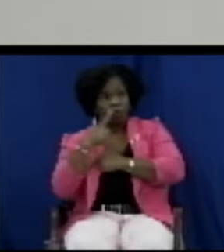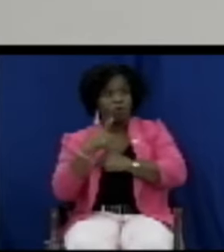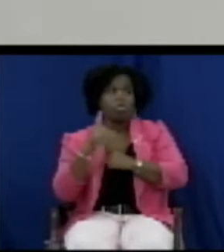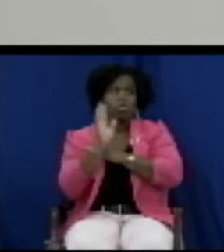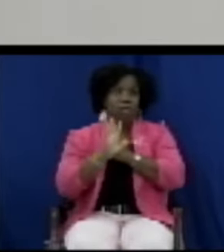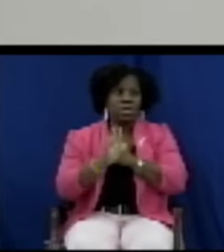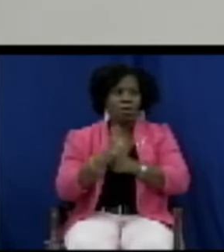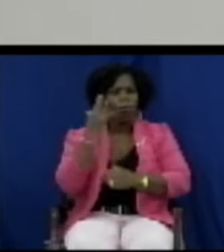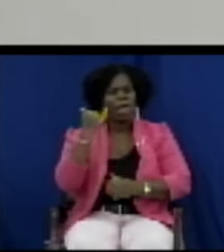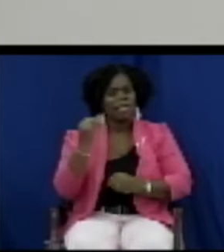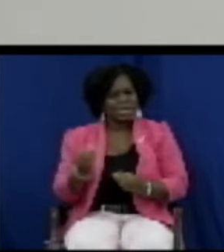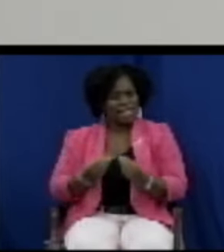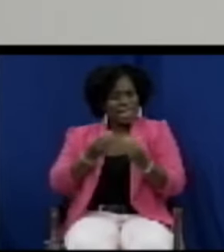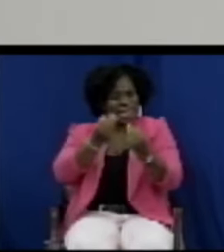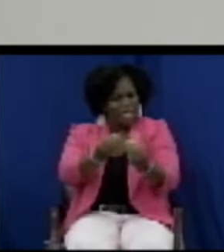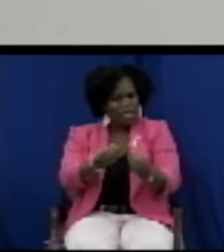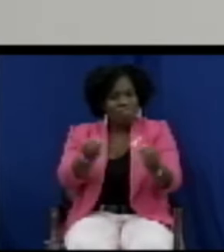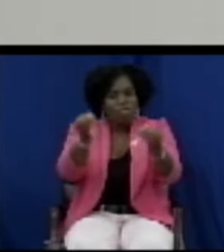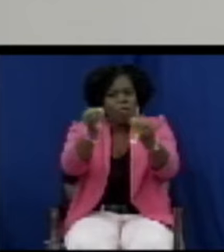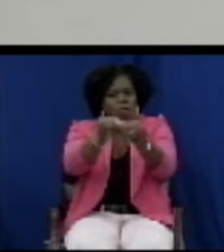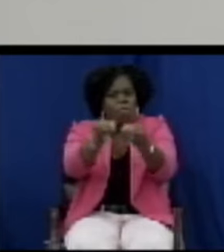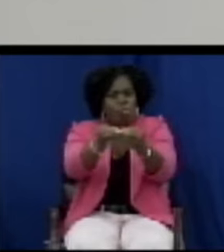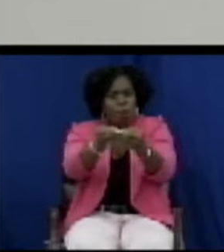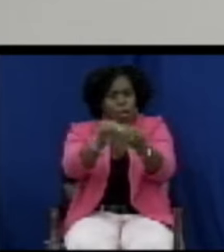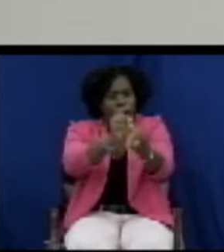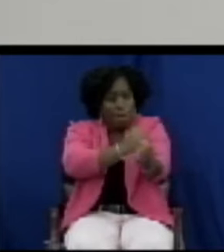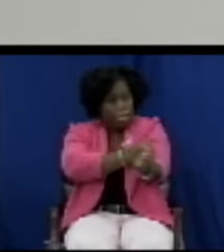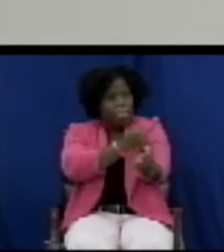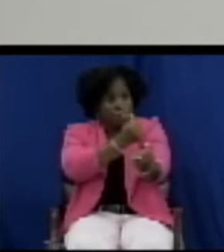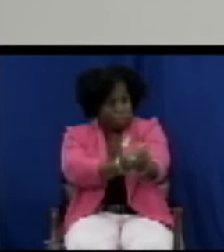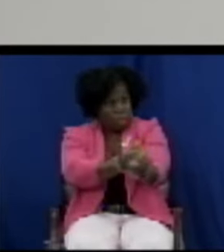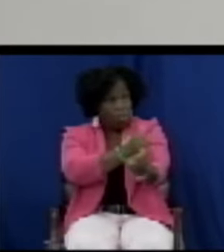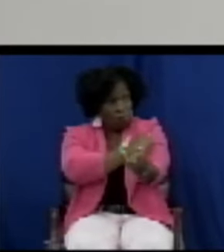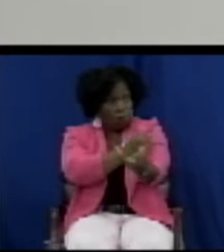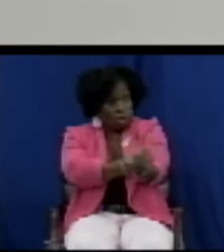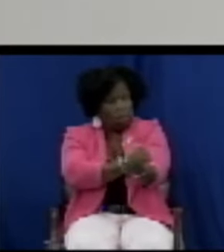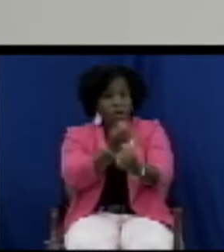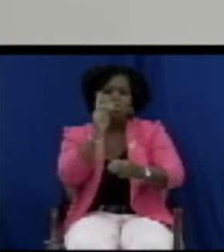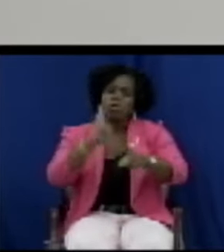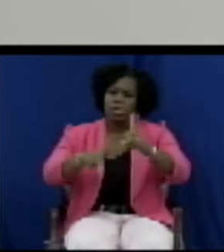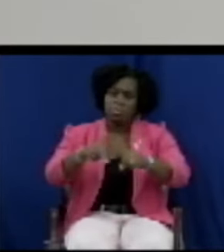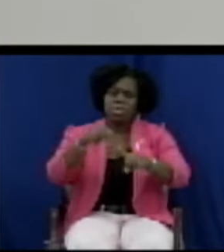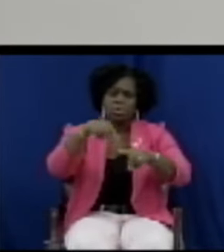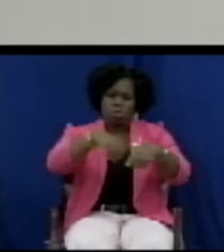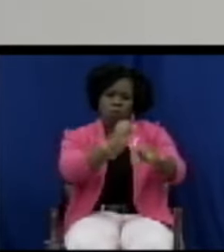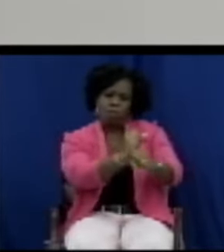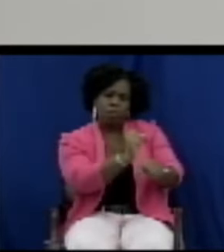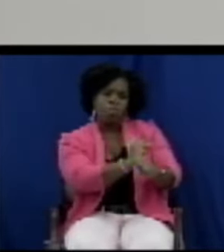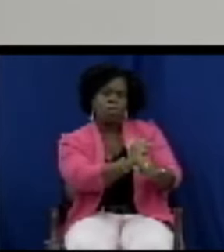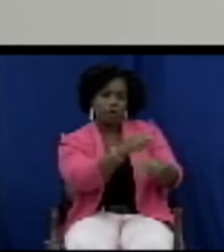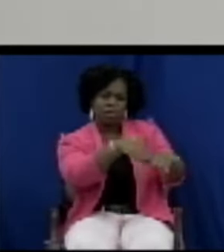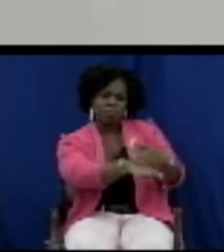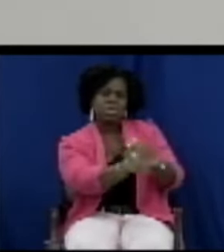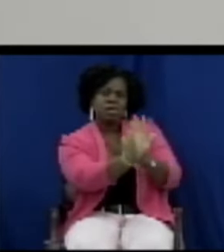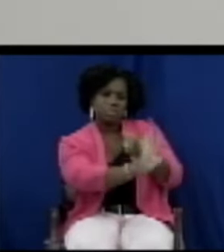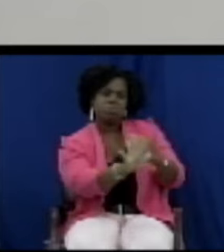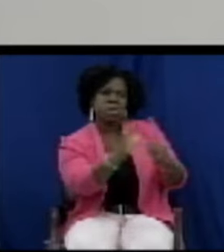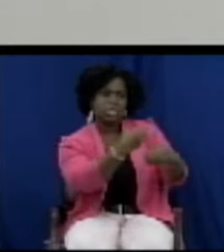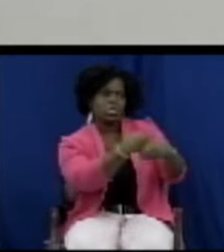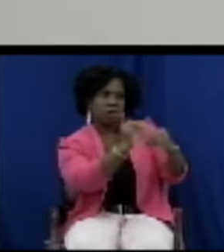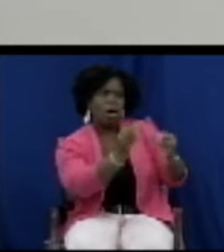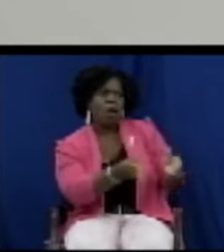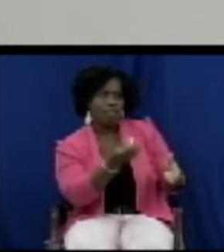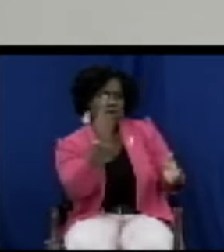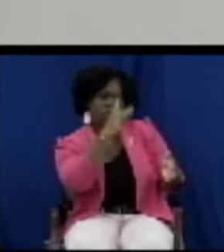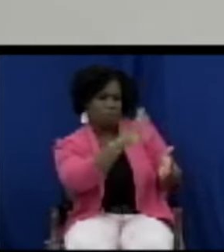more power to the persons who are in the consumer affairs department it adds to their powers because